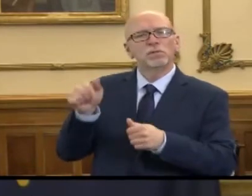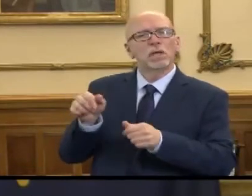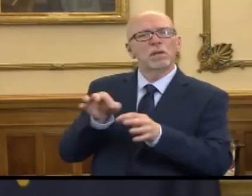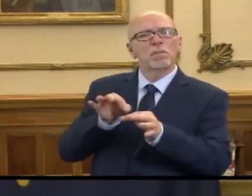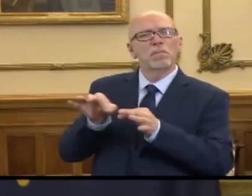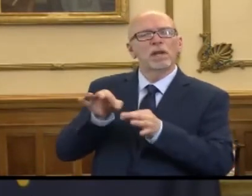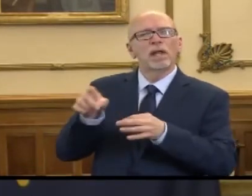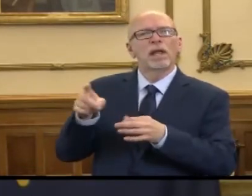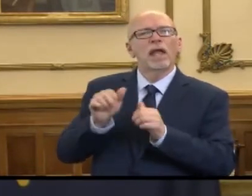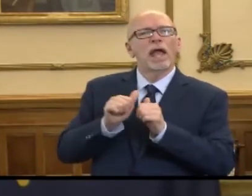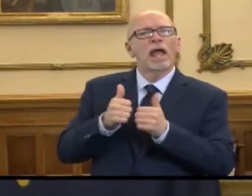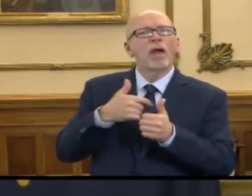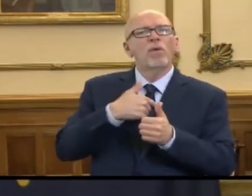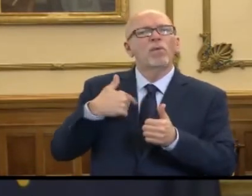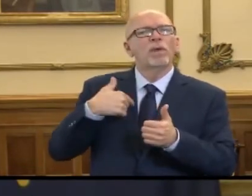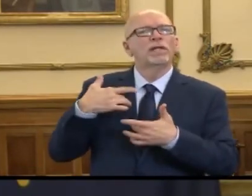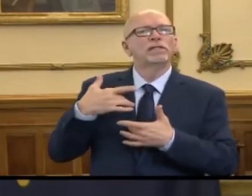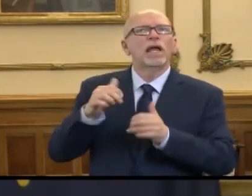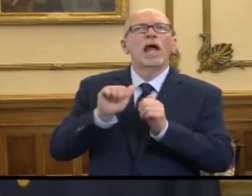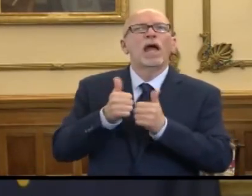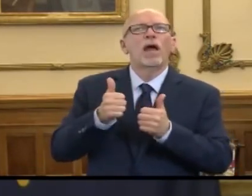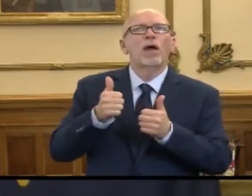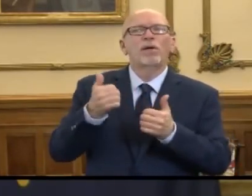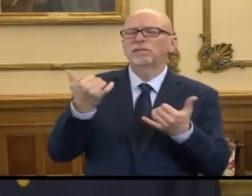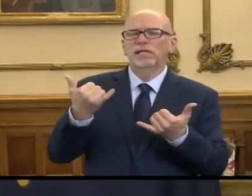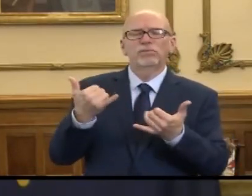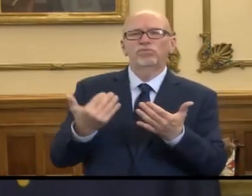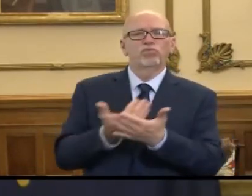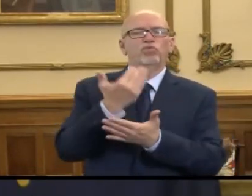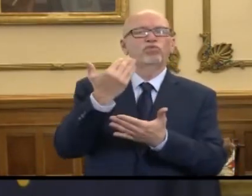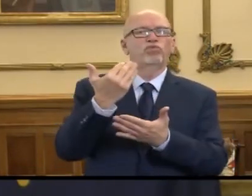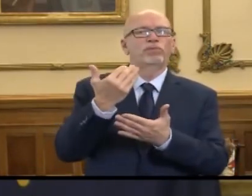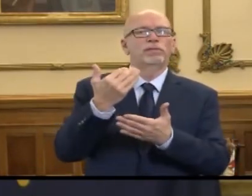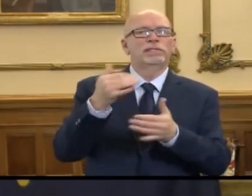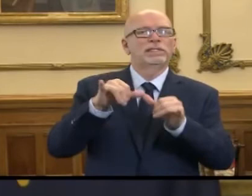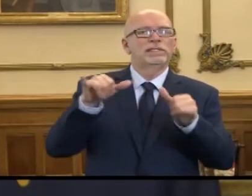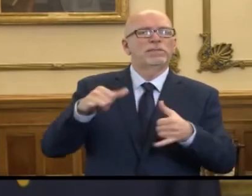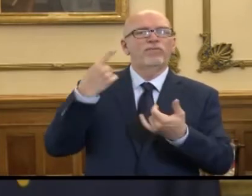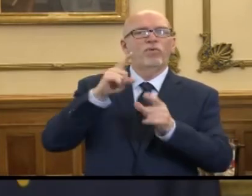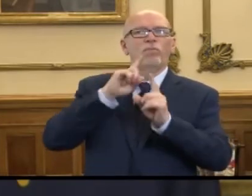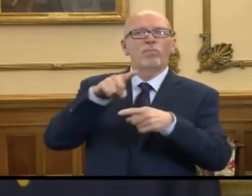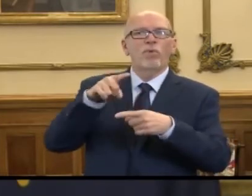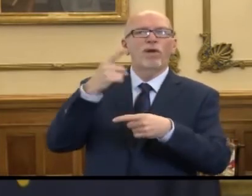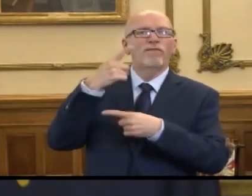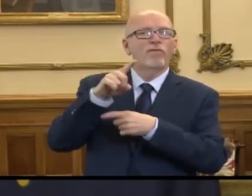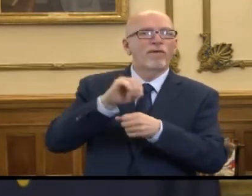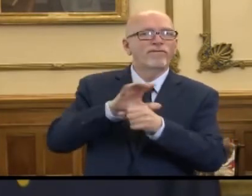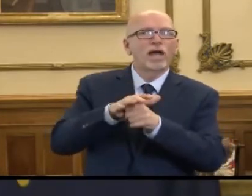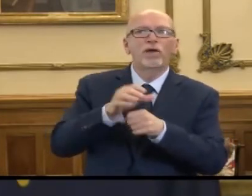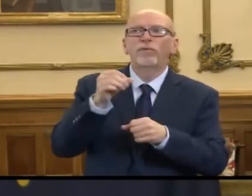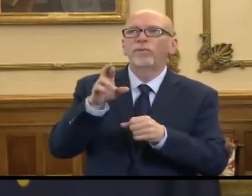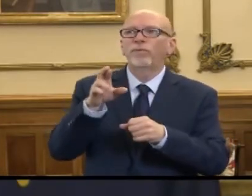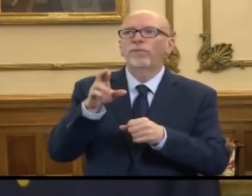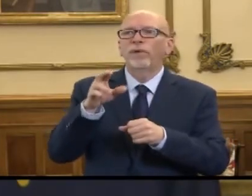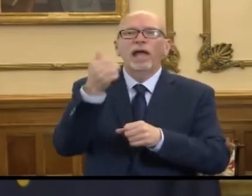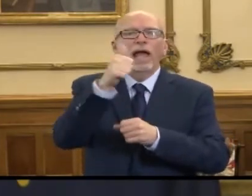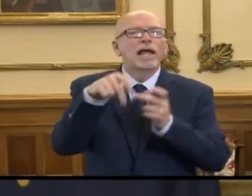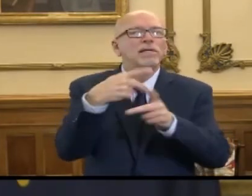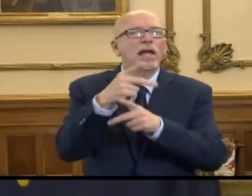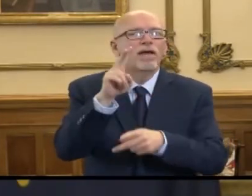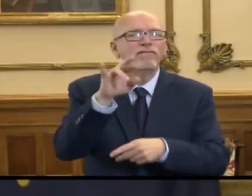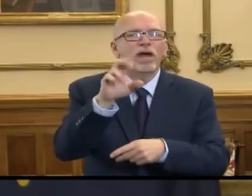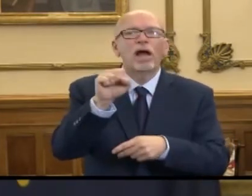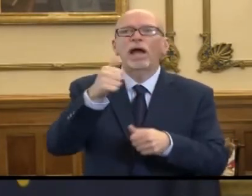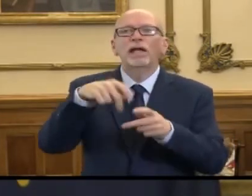how we typically, how this is unprecedented in reporting on any virus or any type of death